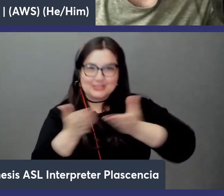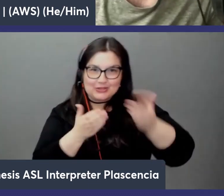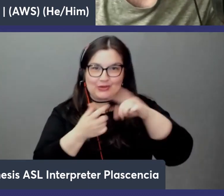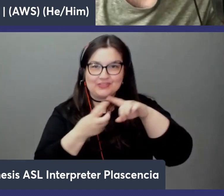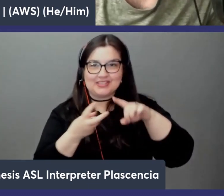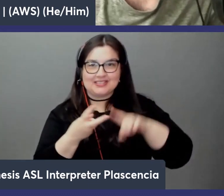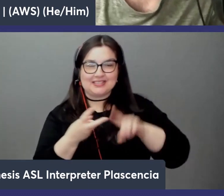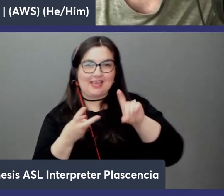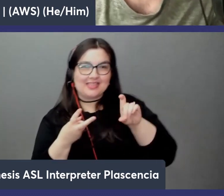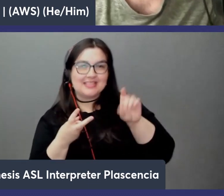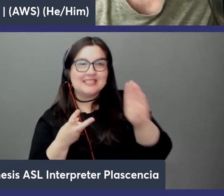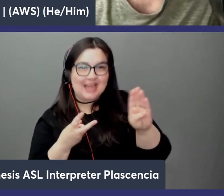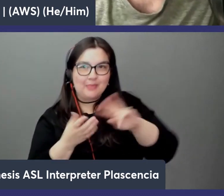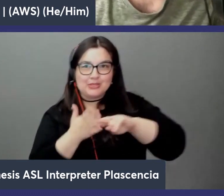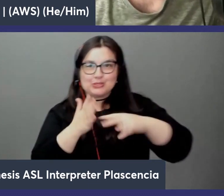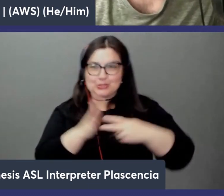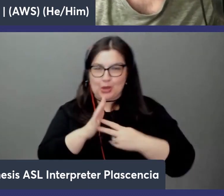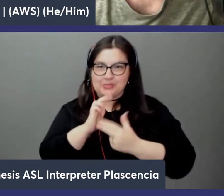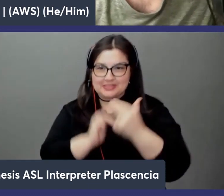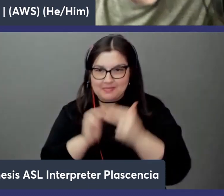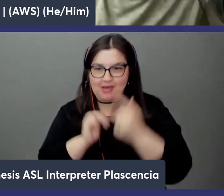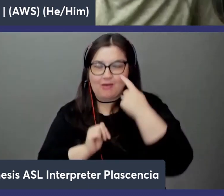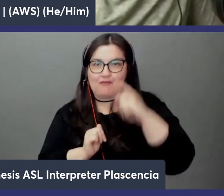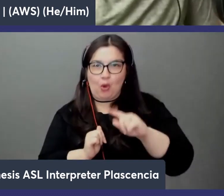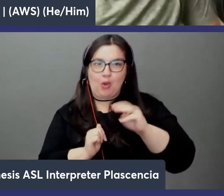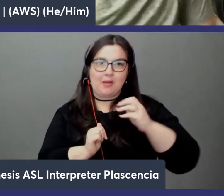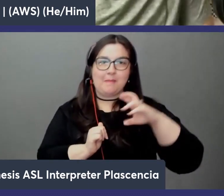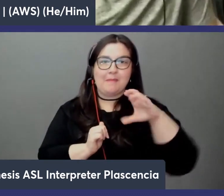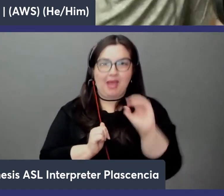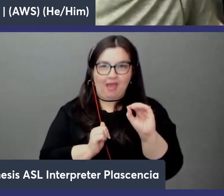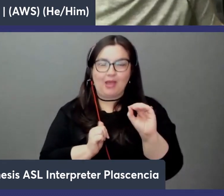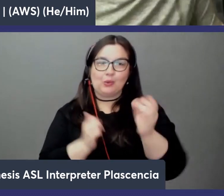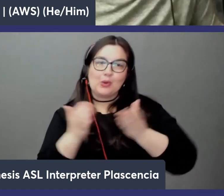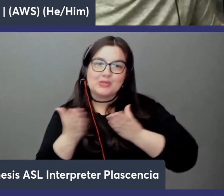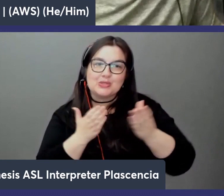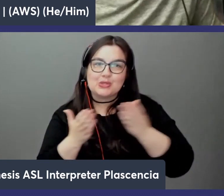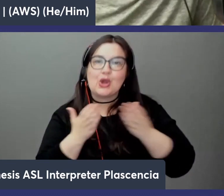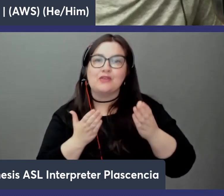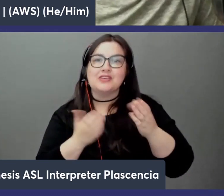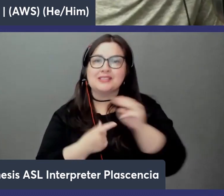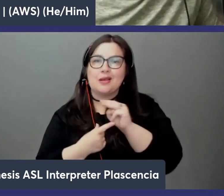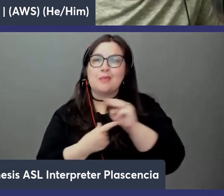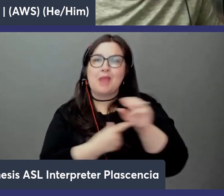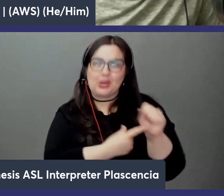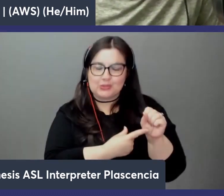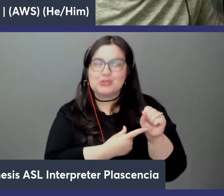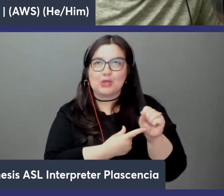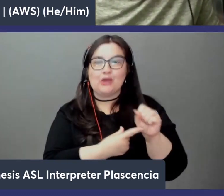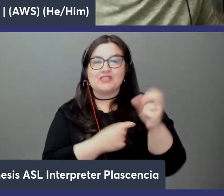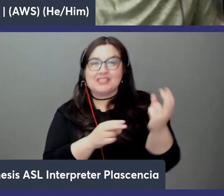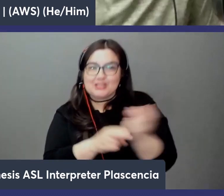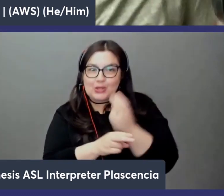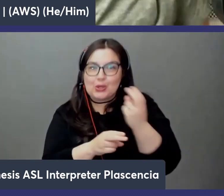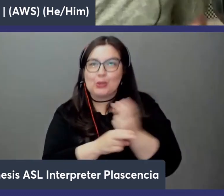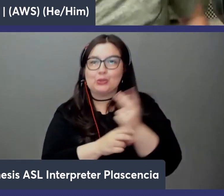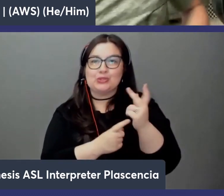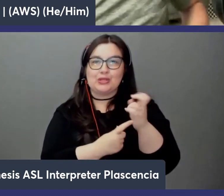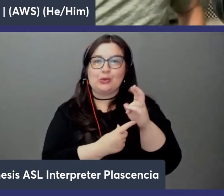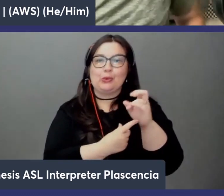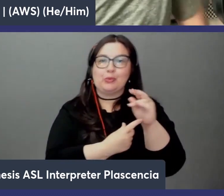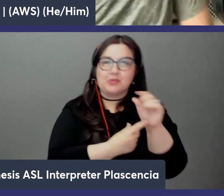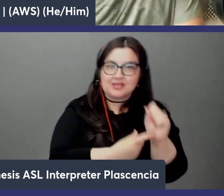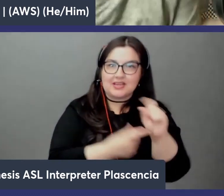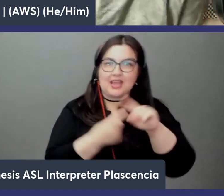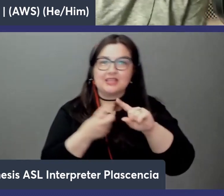is is purpose-built or designed for microservices and uh you know microservices are using uh kubernetes and and